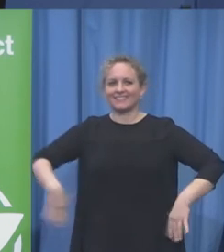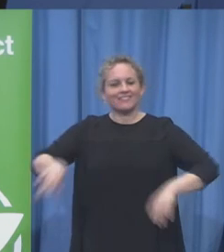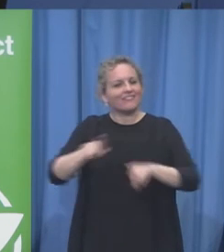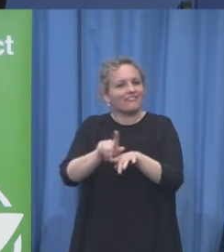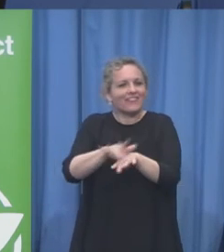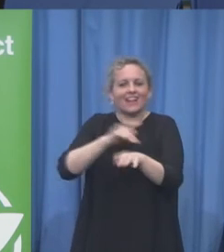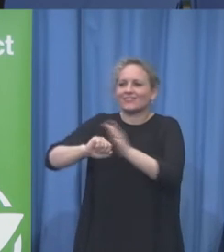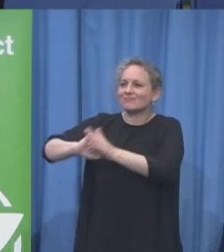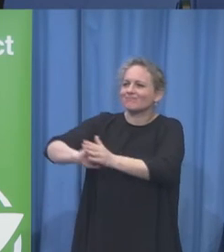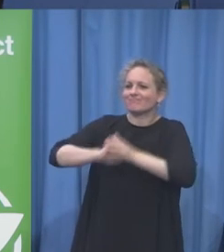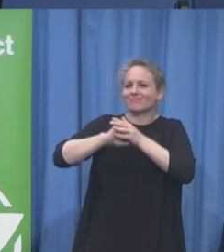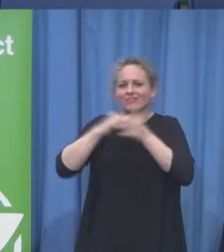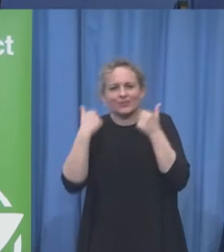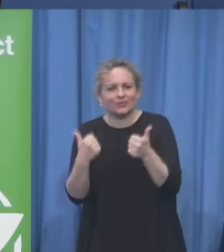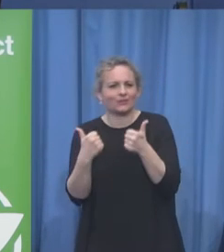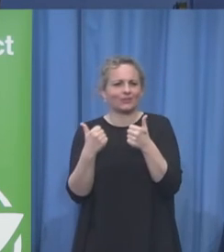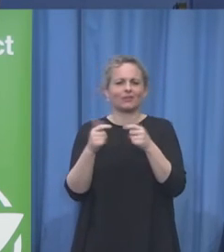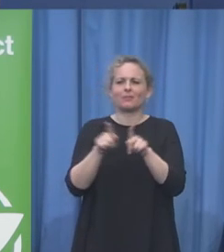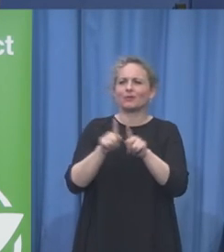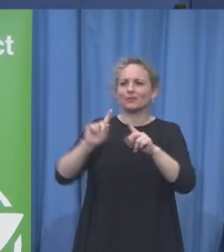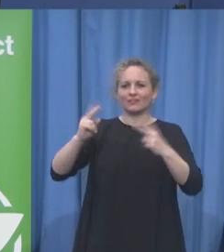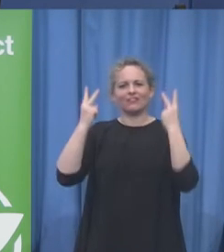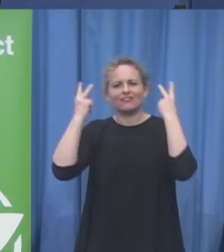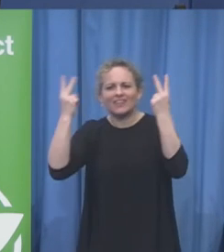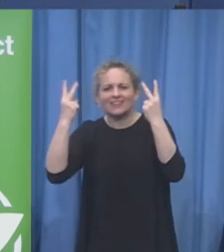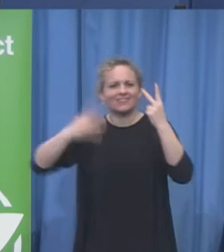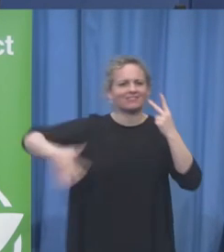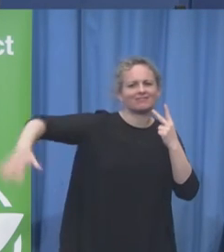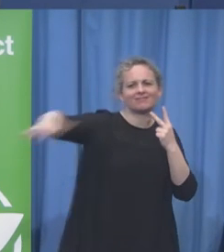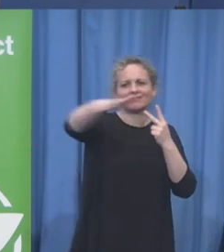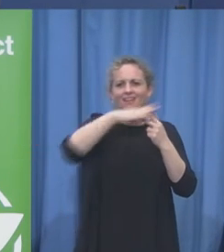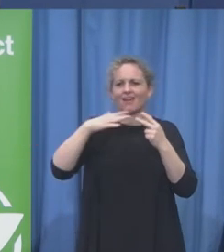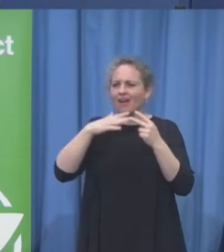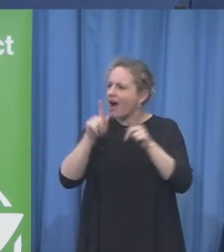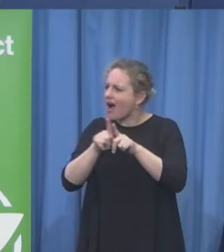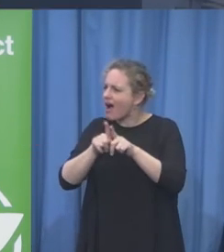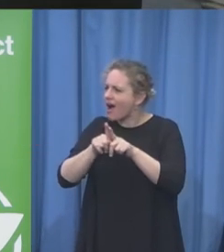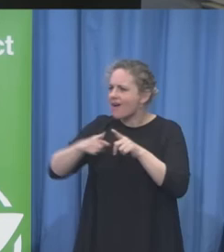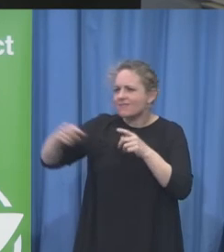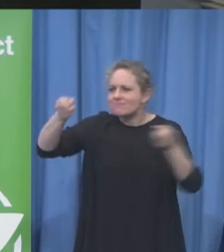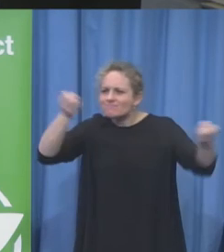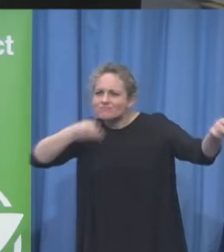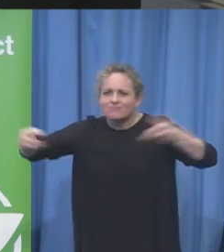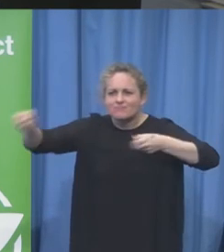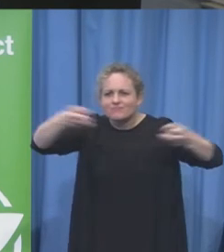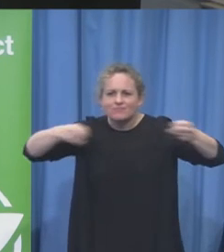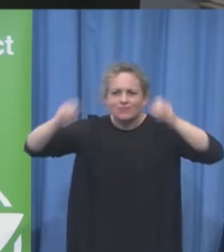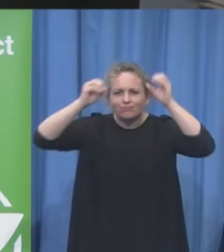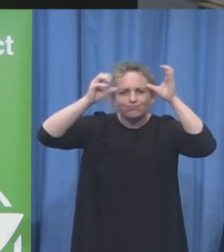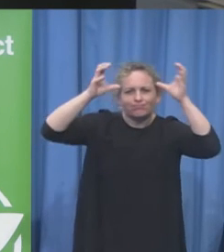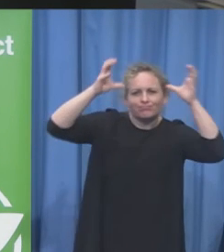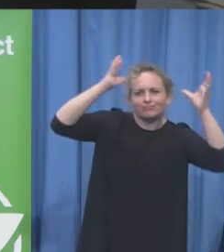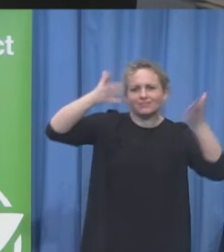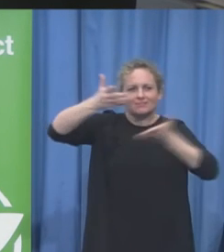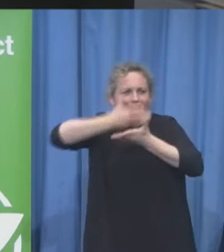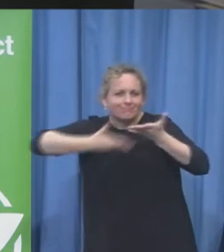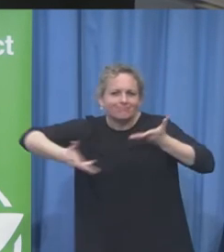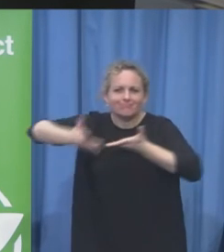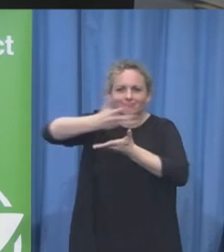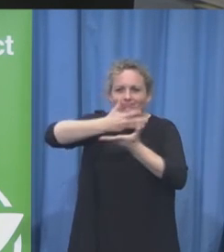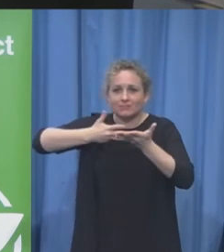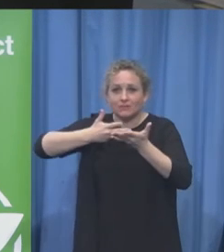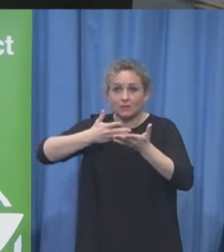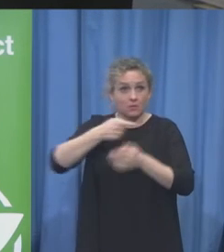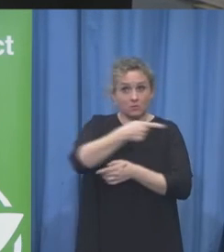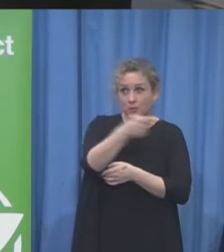people around it who bring their heads and their hearts and their continuous commitment and we wouldn't be here if it wasn't for you so we really, really